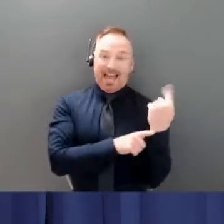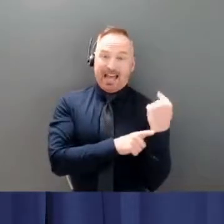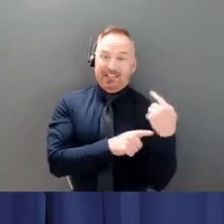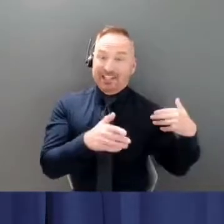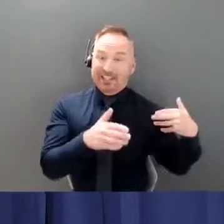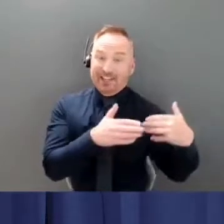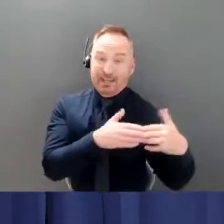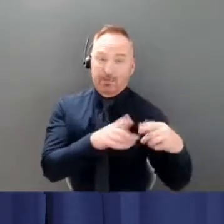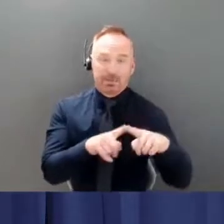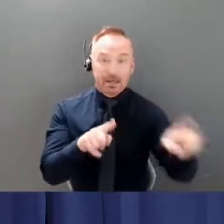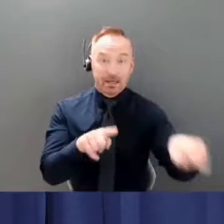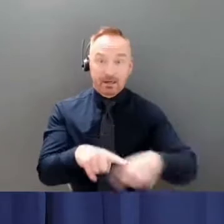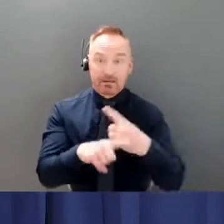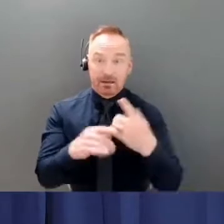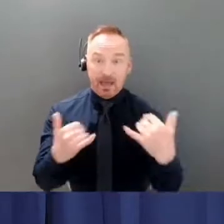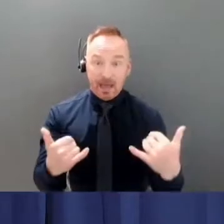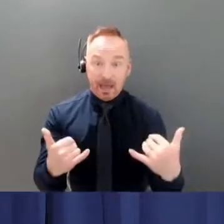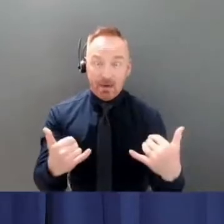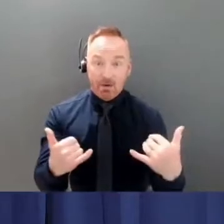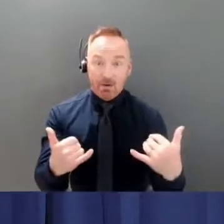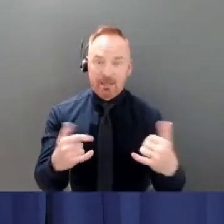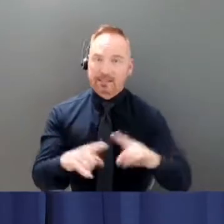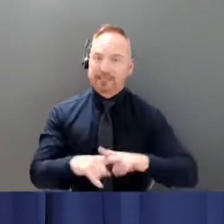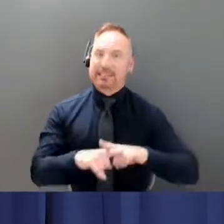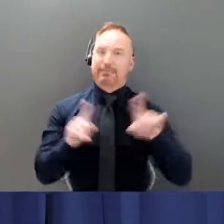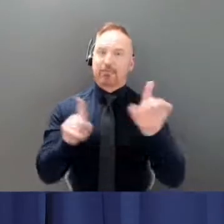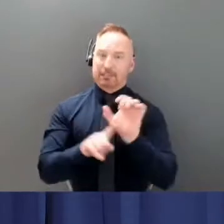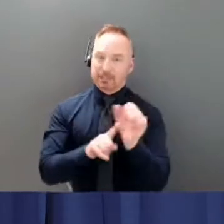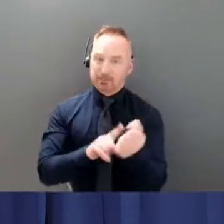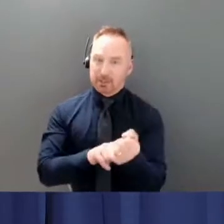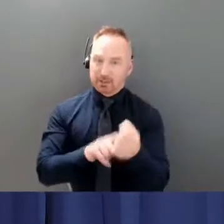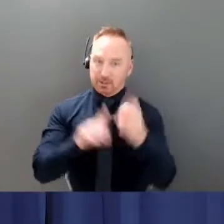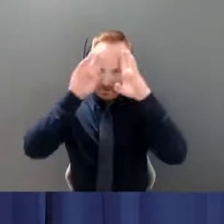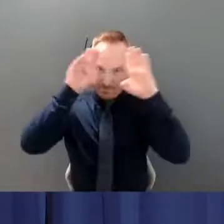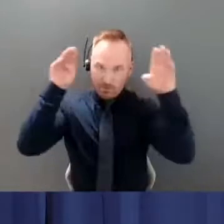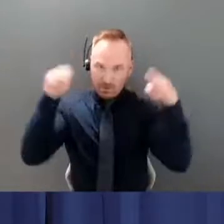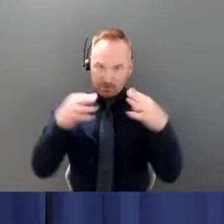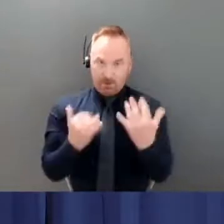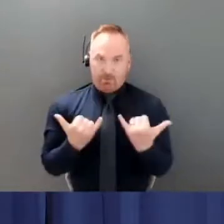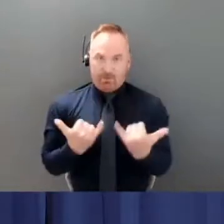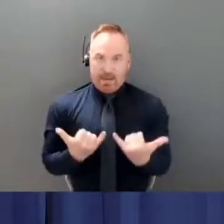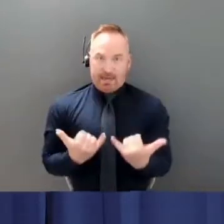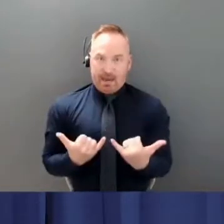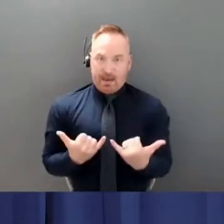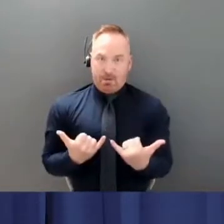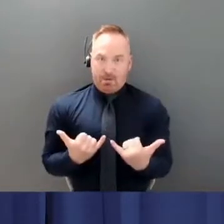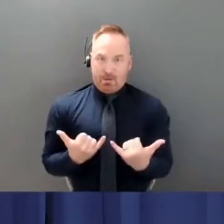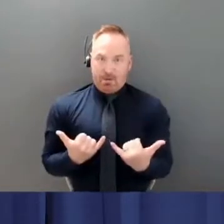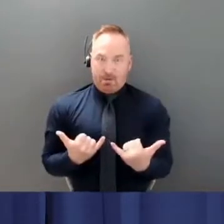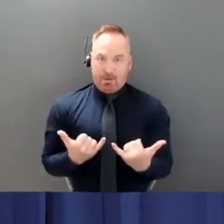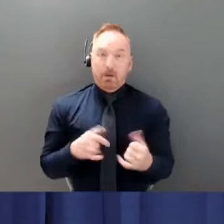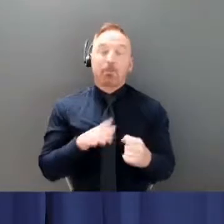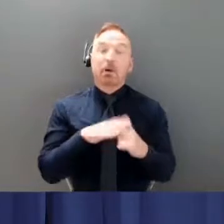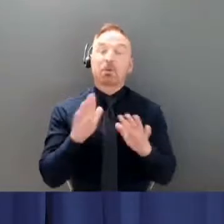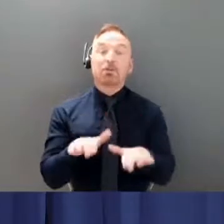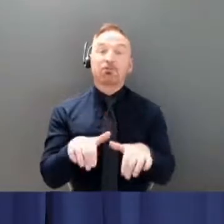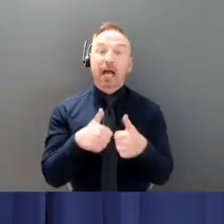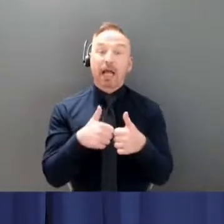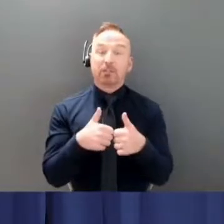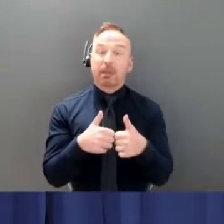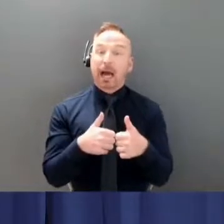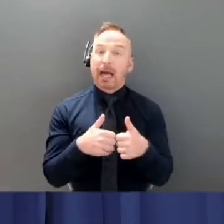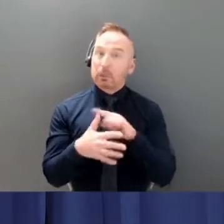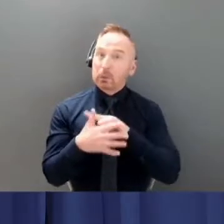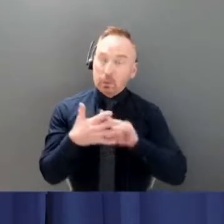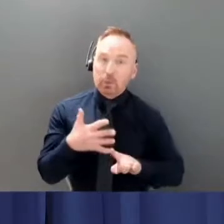where we are very much focused on the presence. And we continue to be challenged by many cases. More